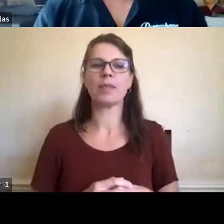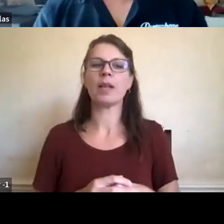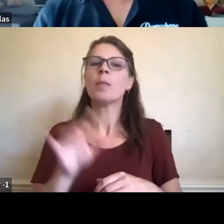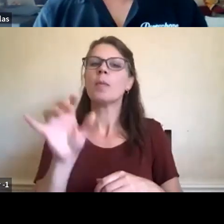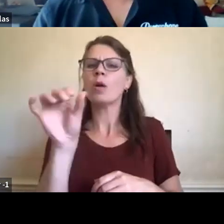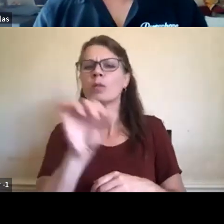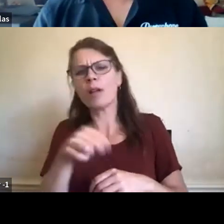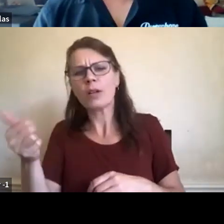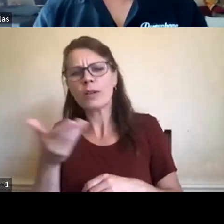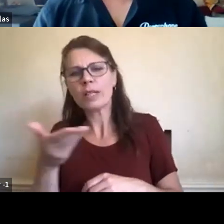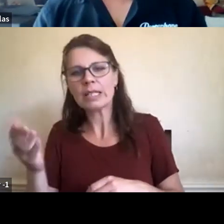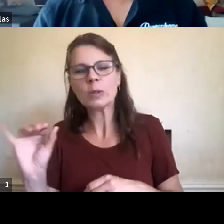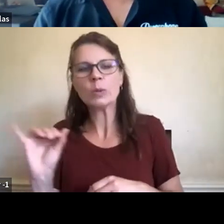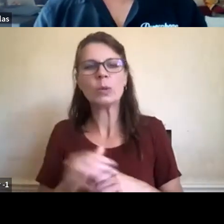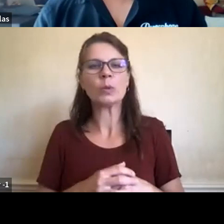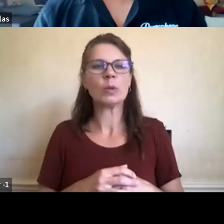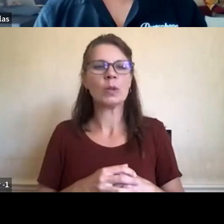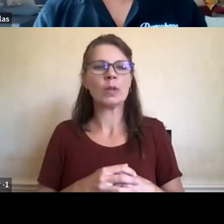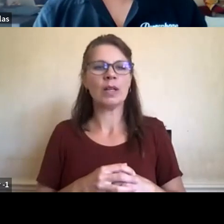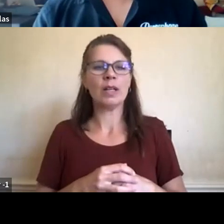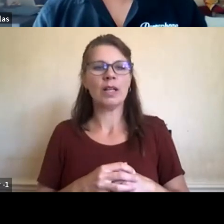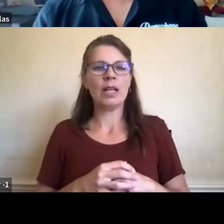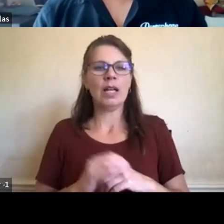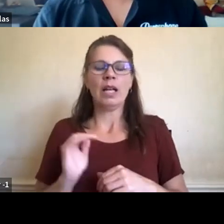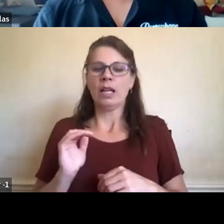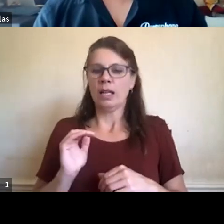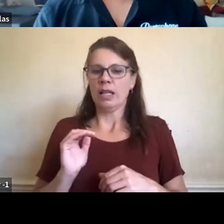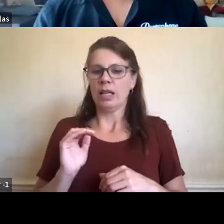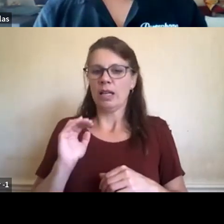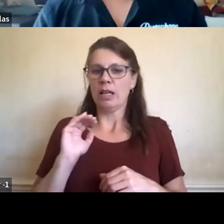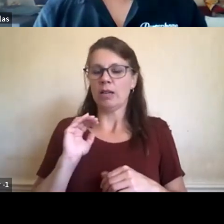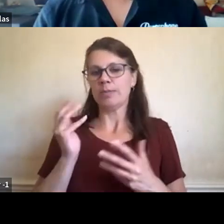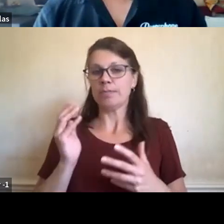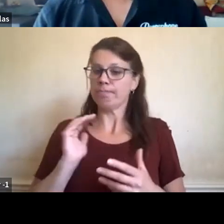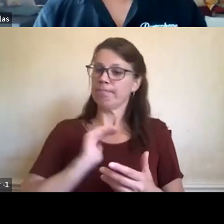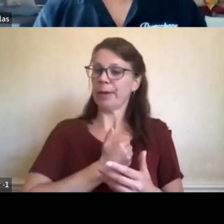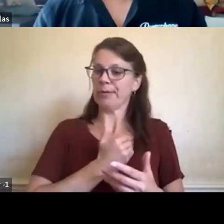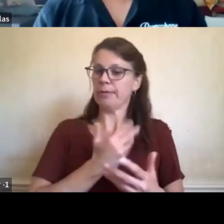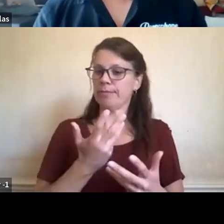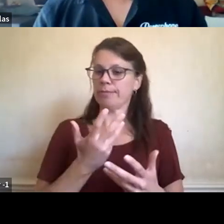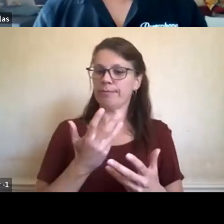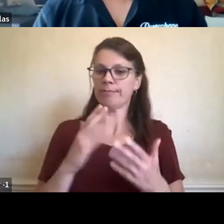our, for urban Indigenous people,